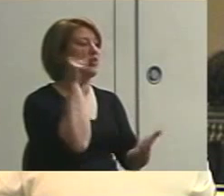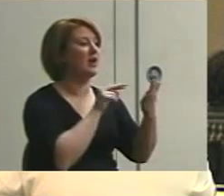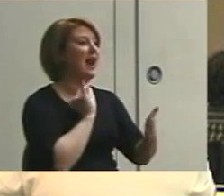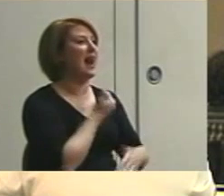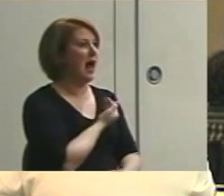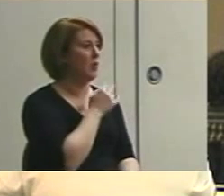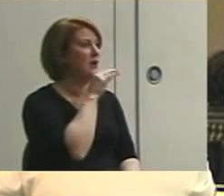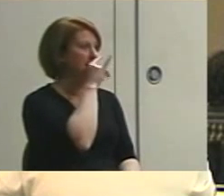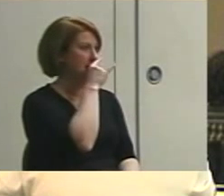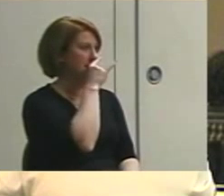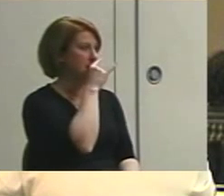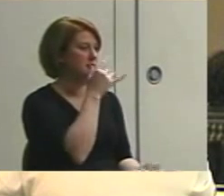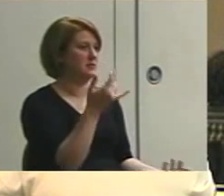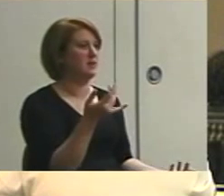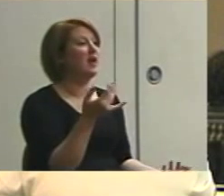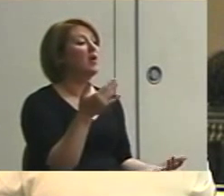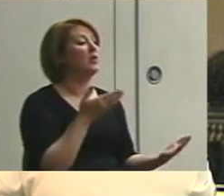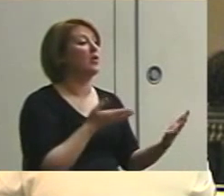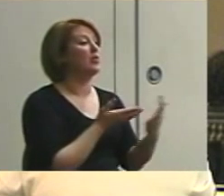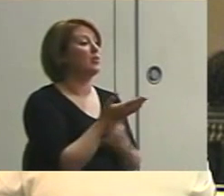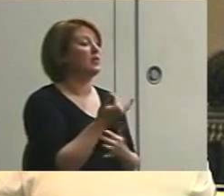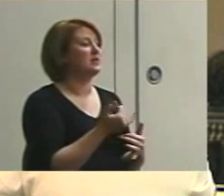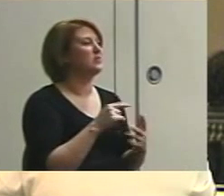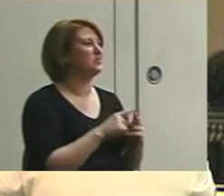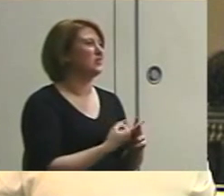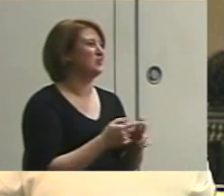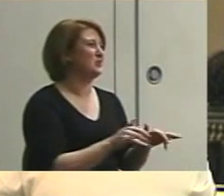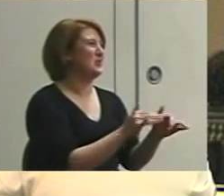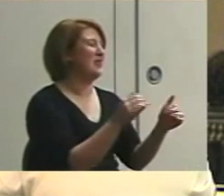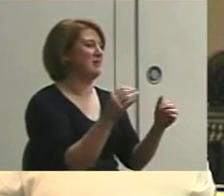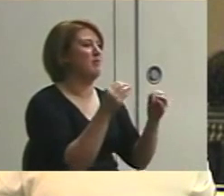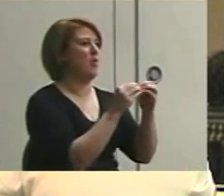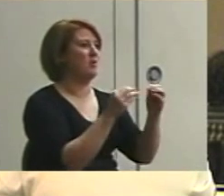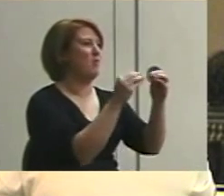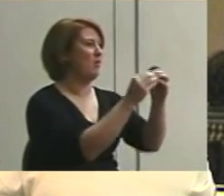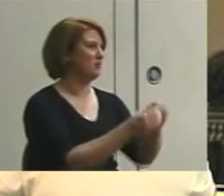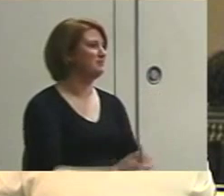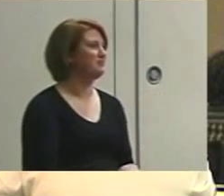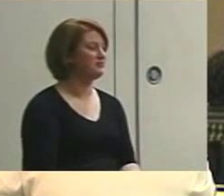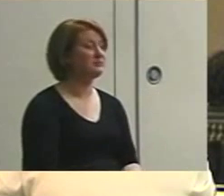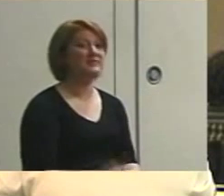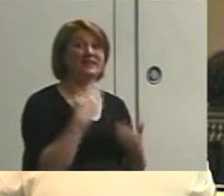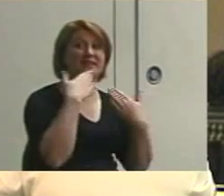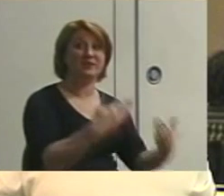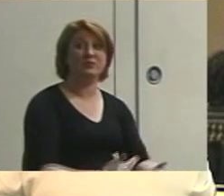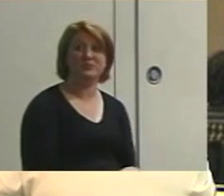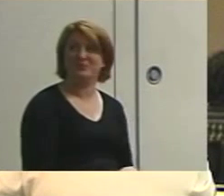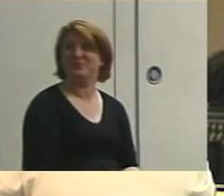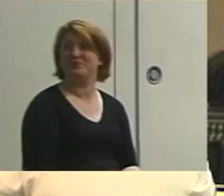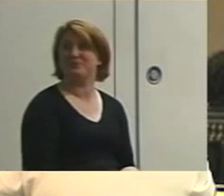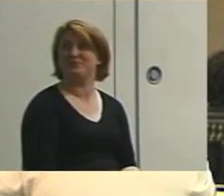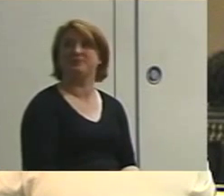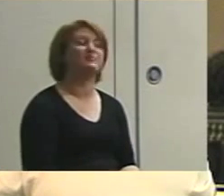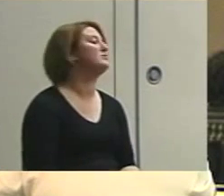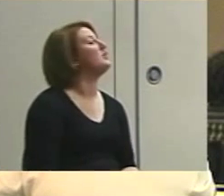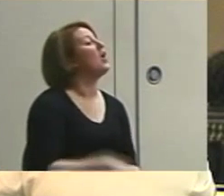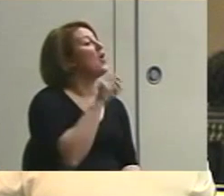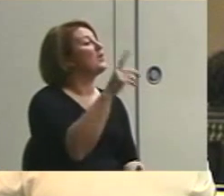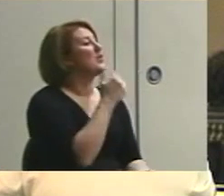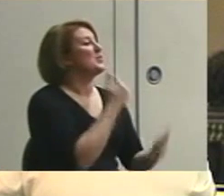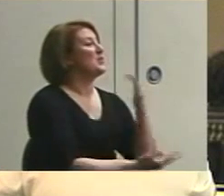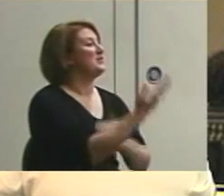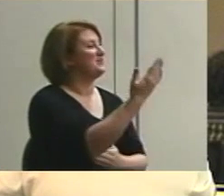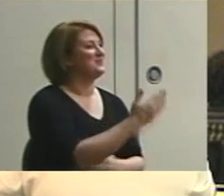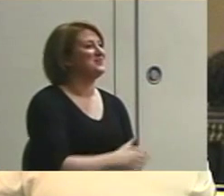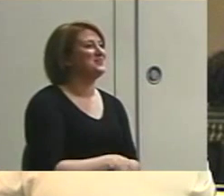kids. And as we go through this, that's what we're going to start to do more of. Thank you. Okay, good morning.